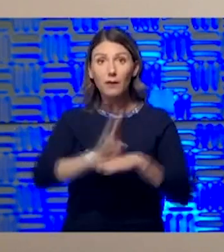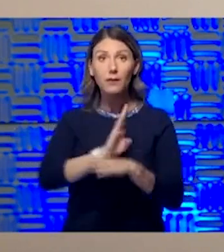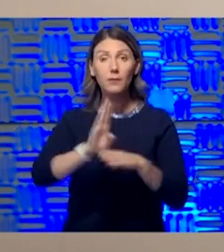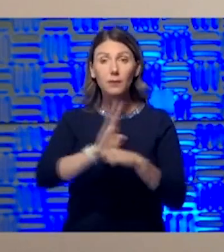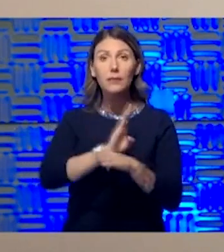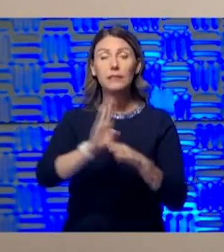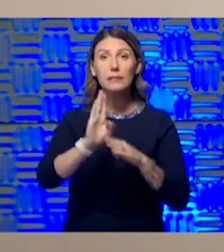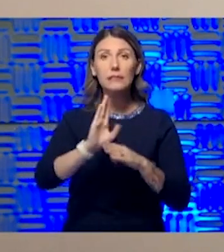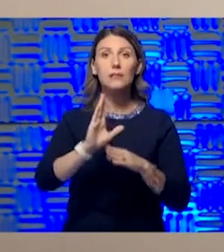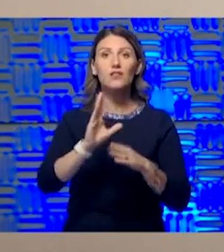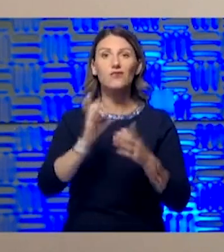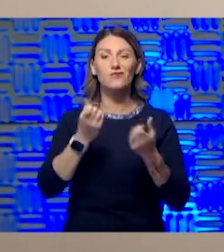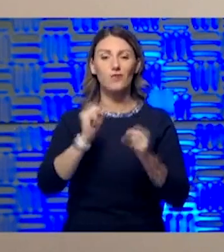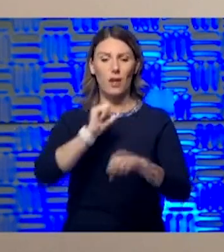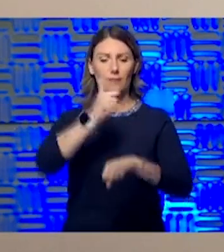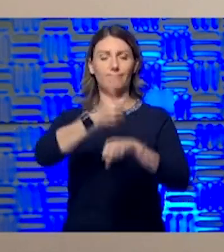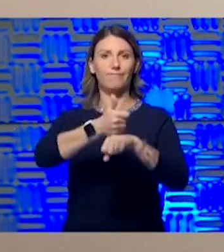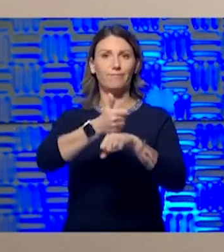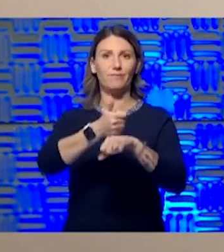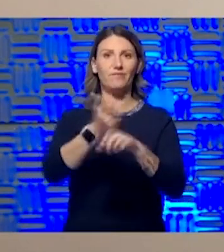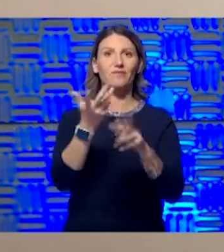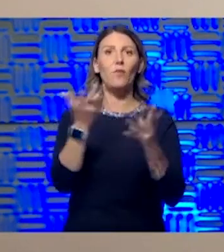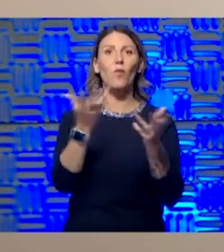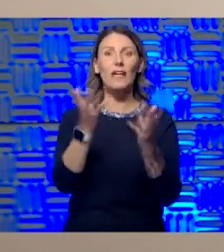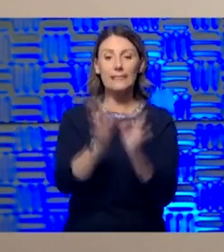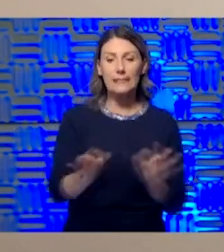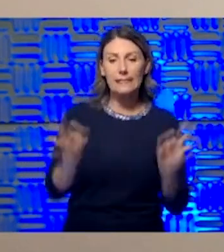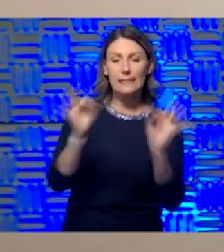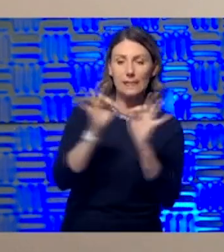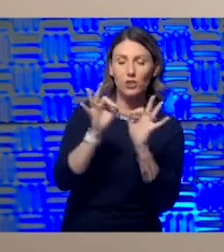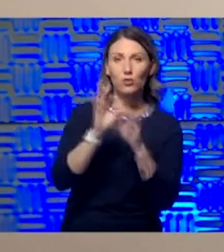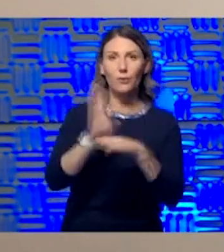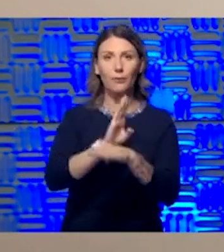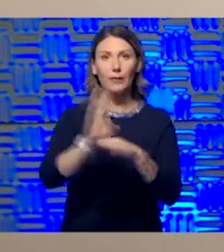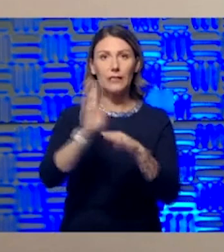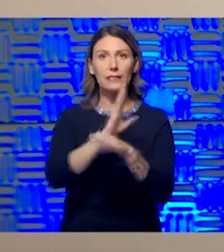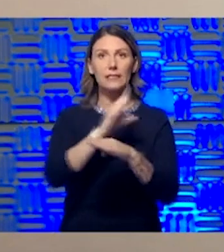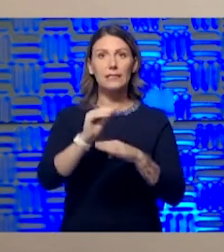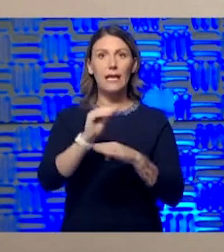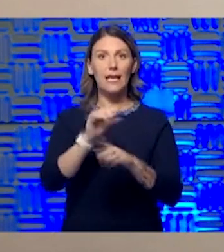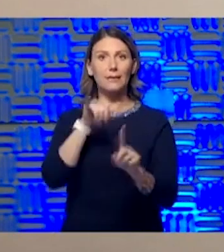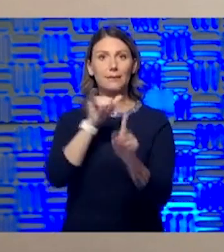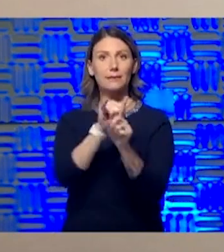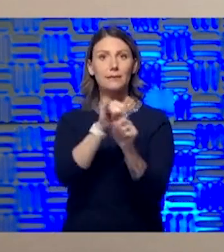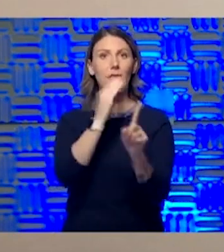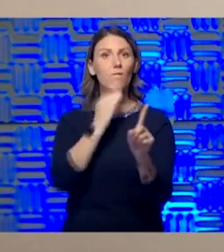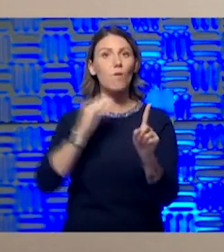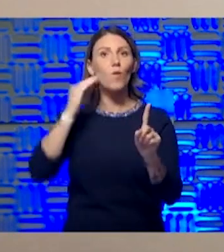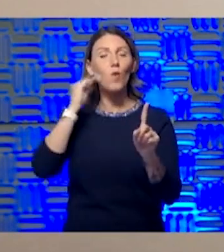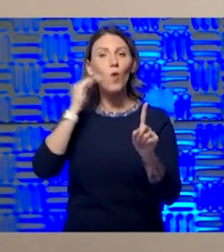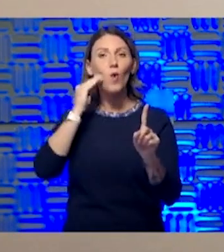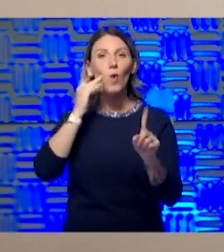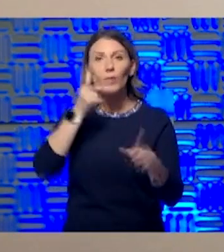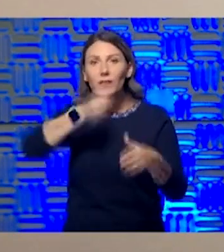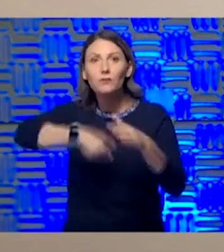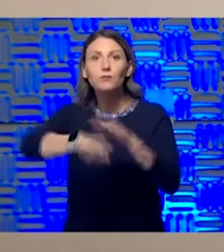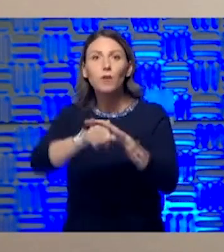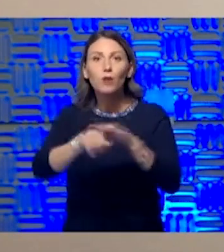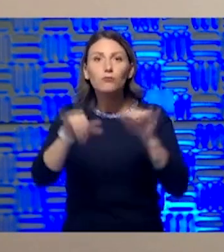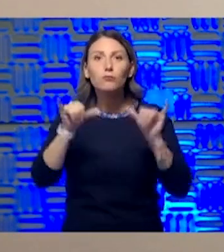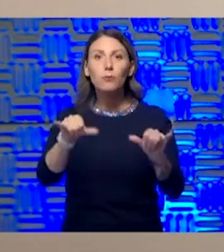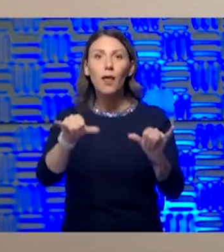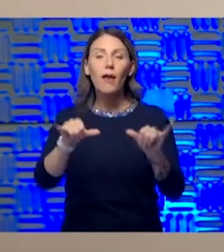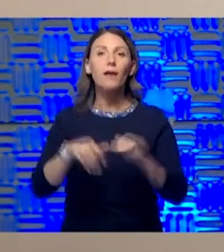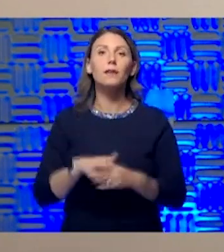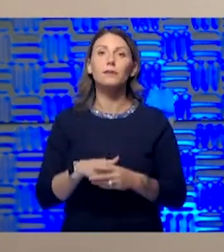trying to establish what we considered essential businesses during the stay-at-home, shelter-in-place orders that have been going on